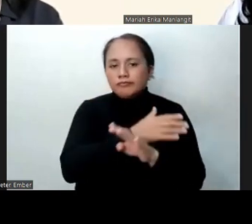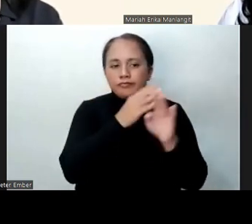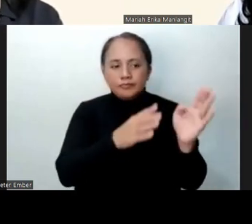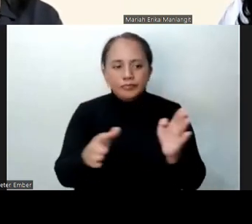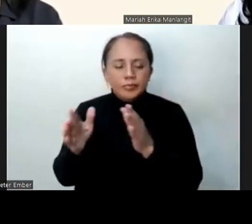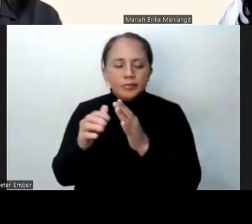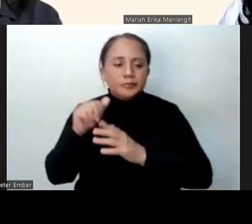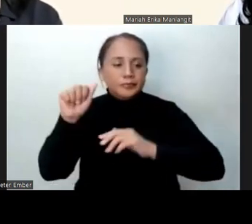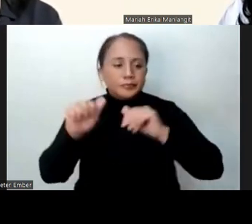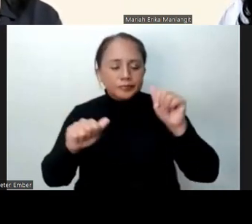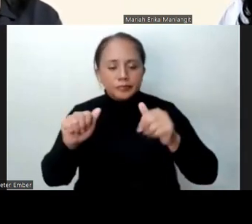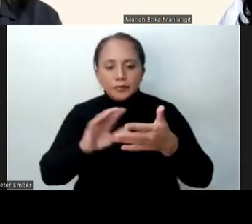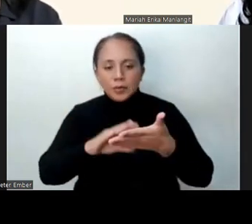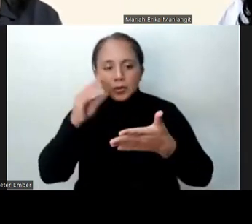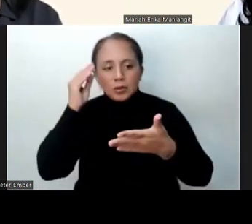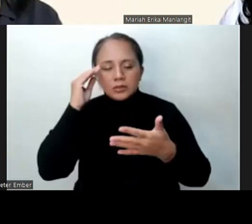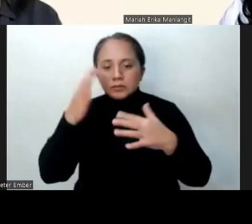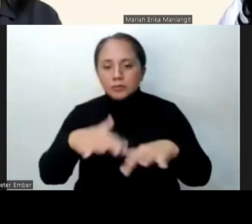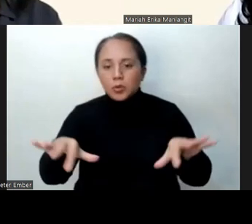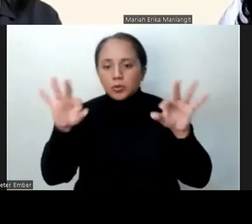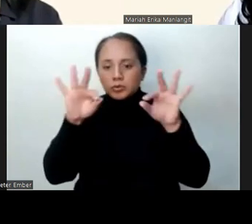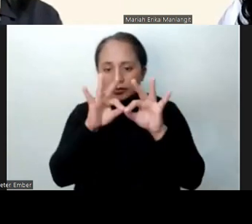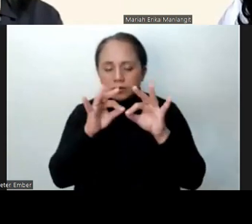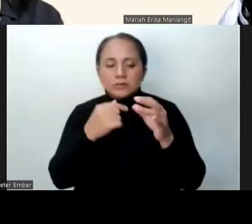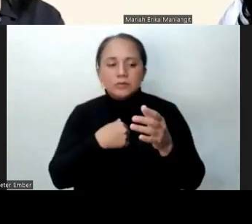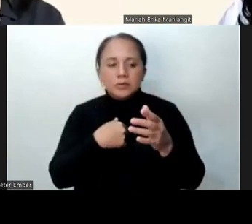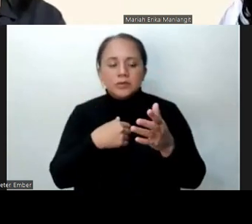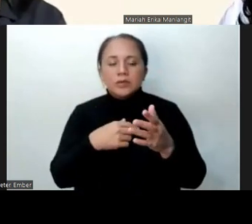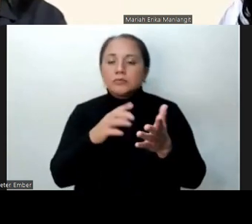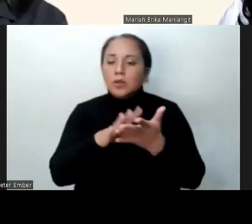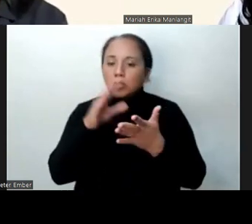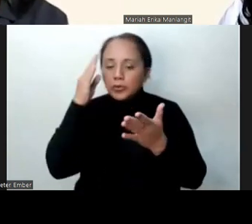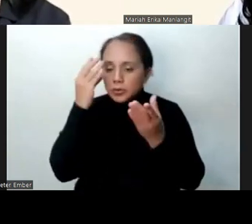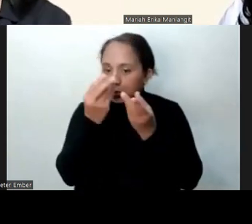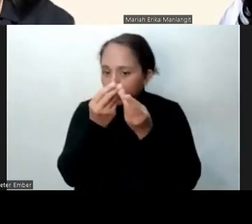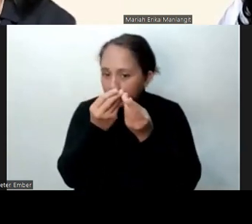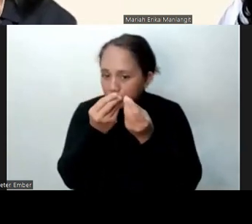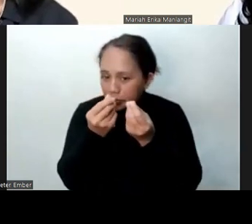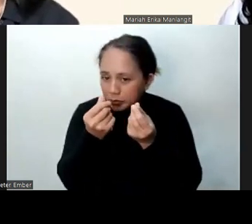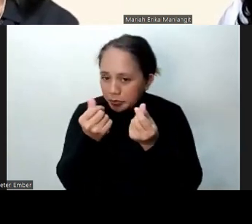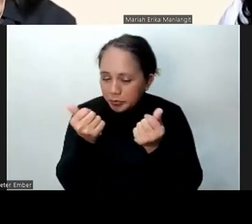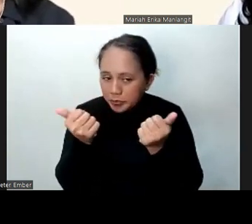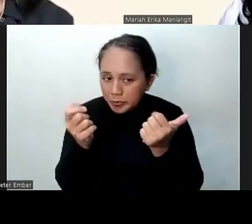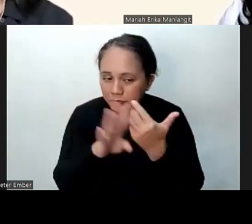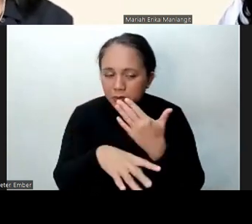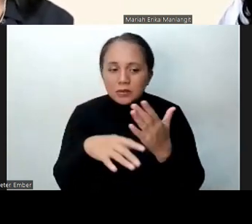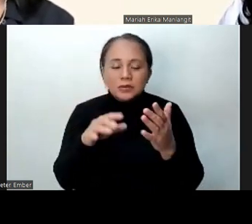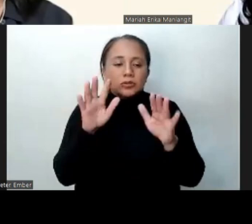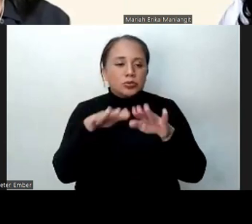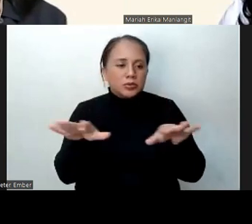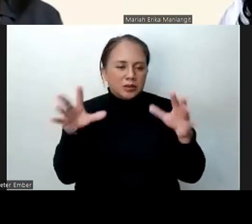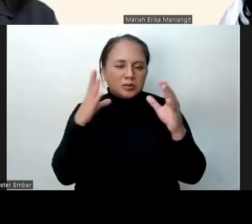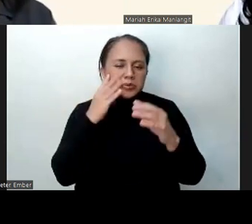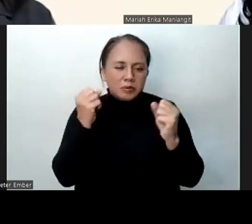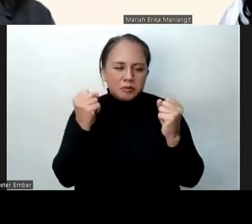Assessment of learning is also an important aspect of learning recovery. We have our children have experienced a lot